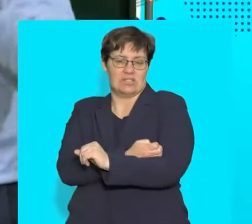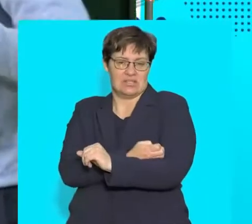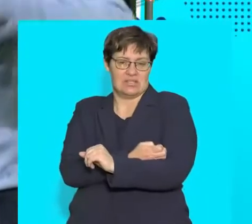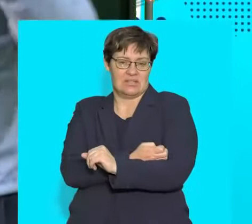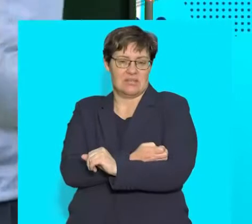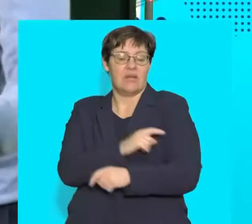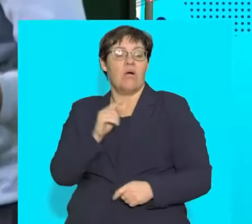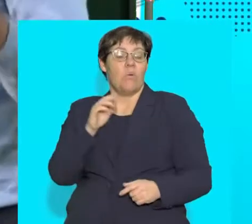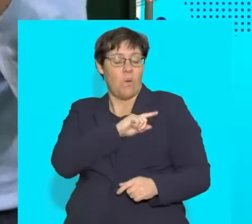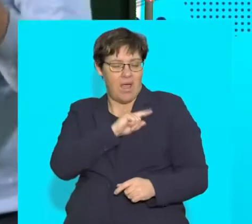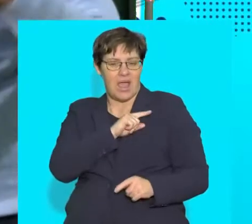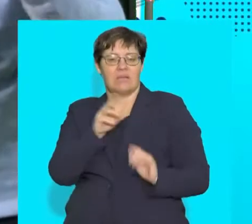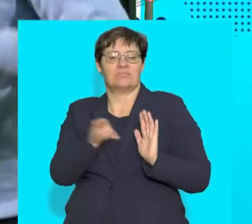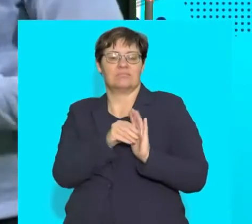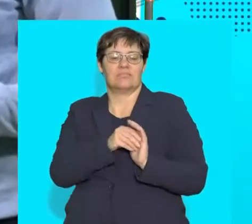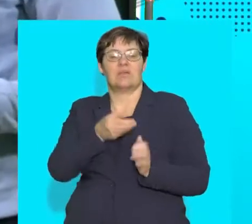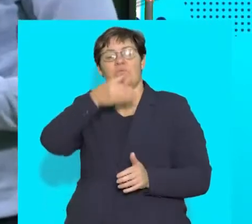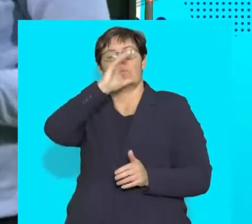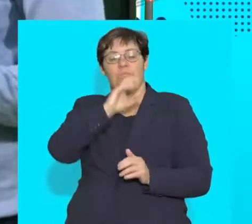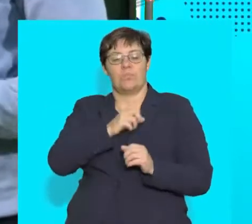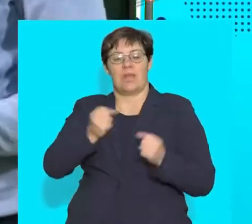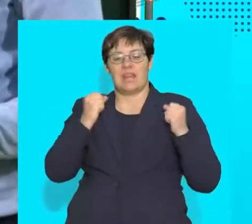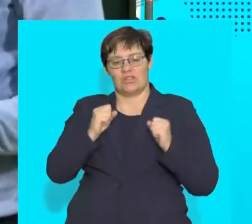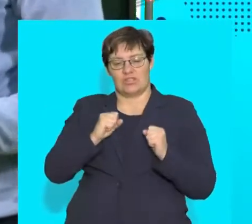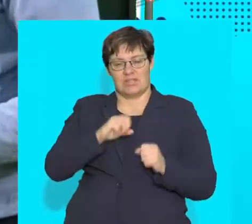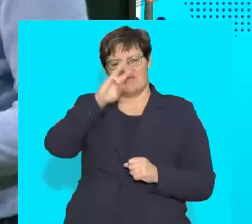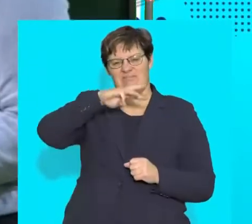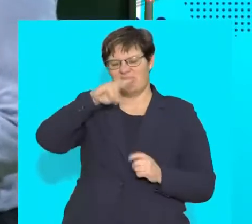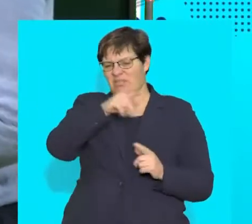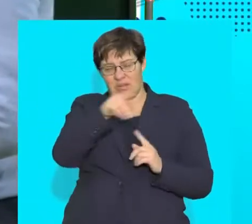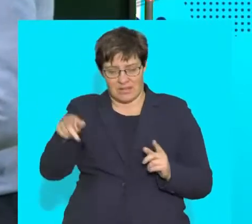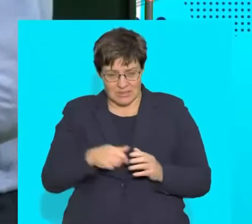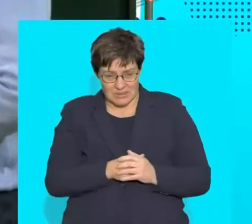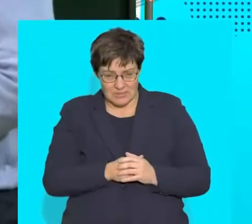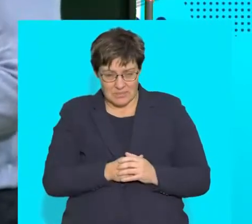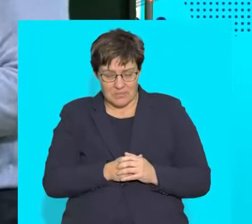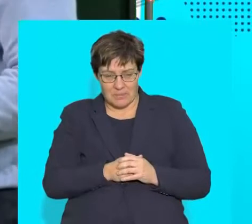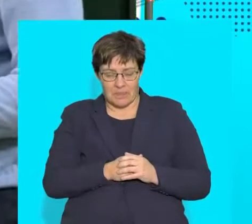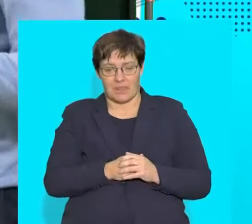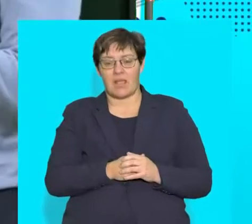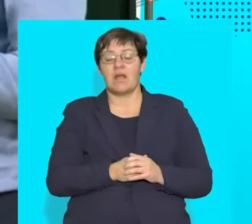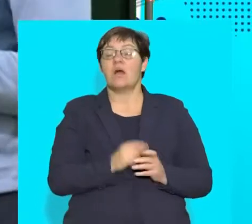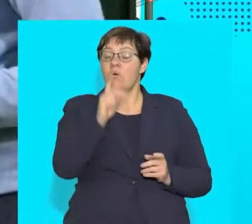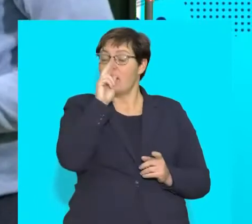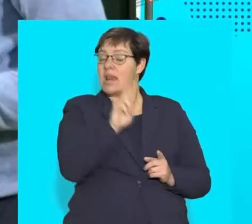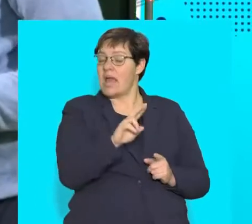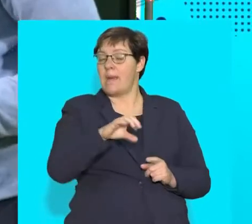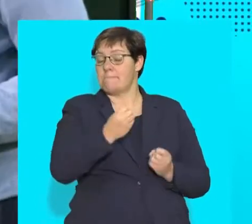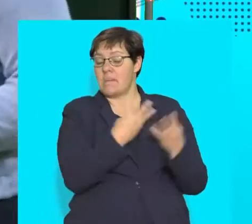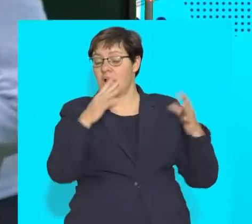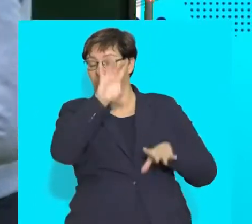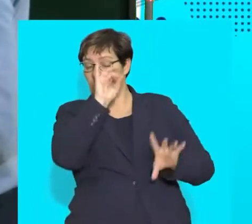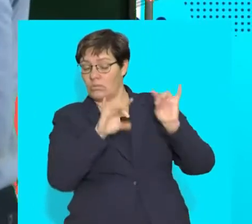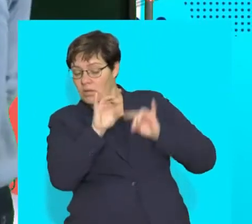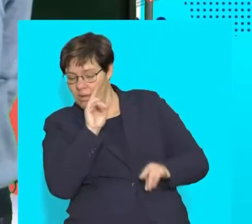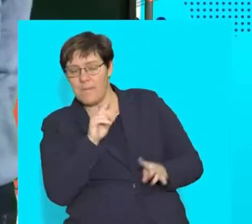of energy immediately when consuming an energy drink. And so, guys, again, it's important that when you read a multiple choice question